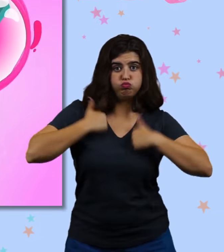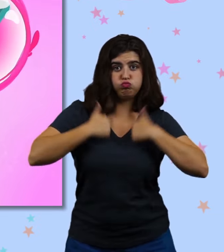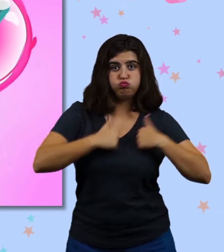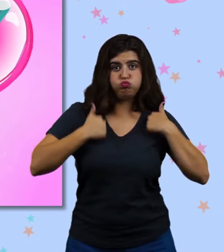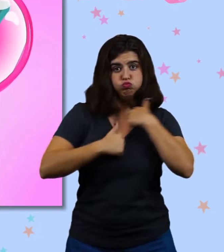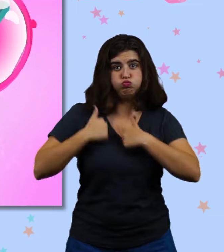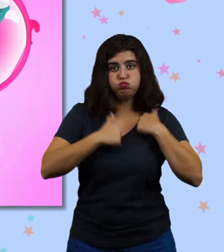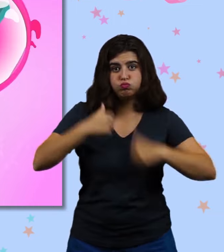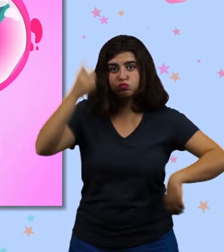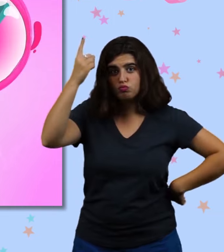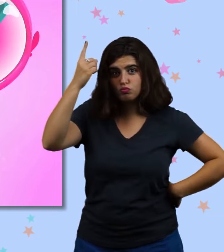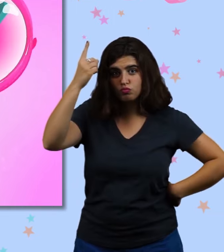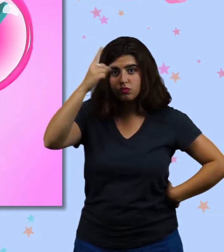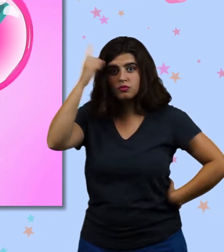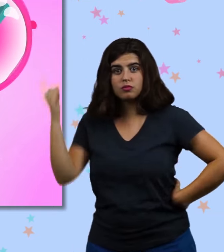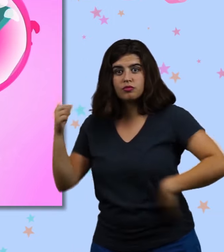Shower gel?